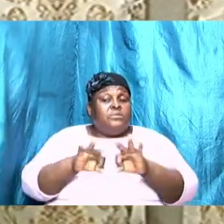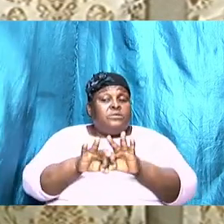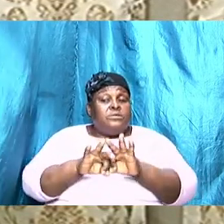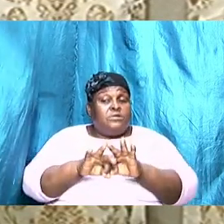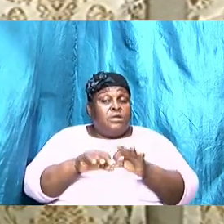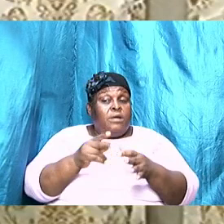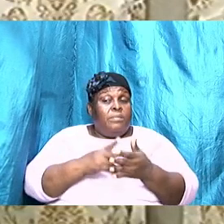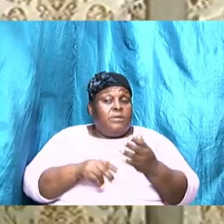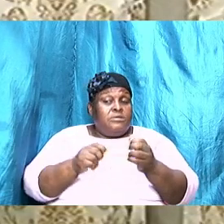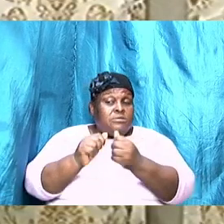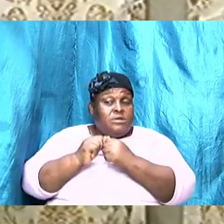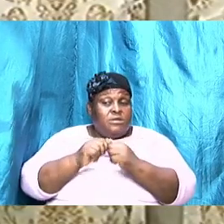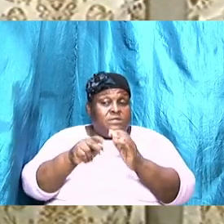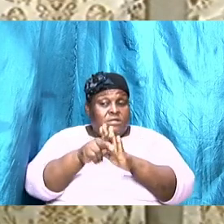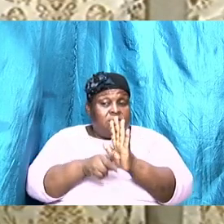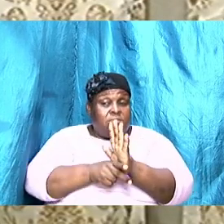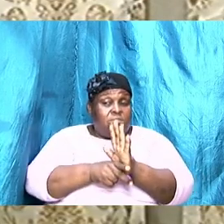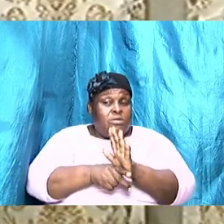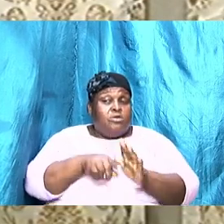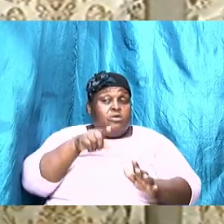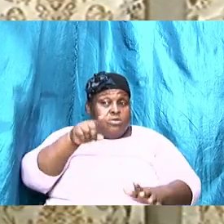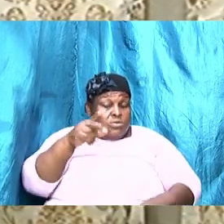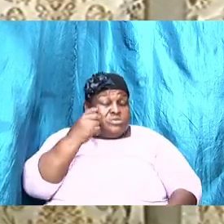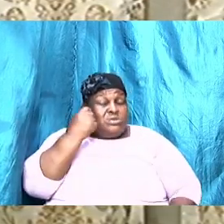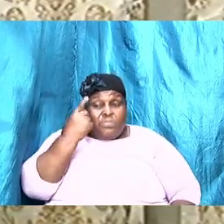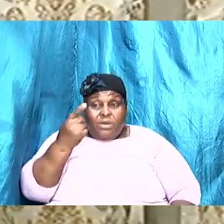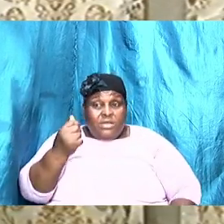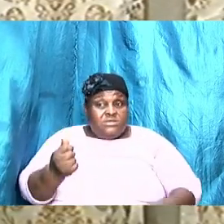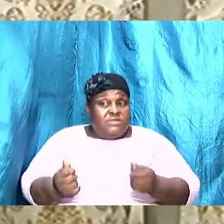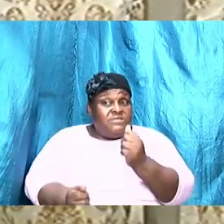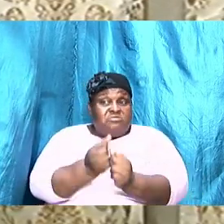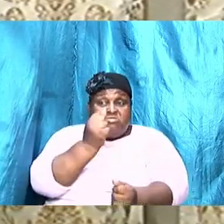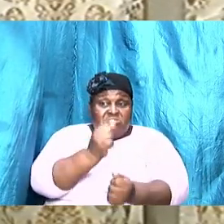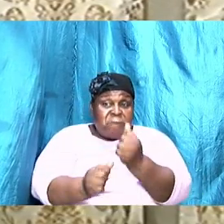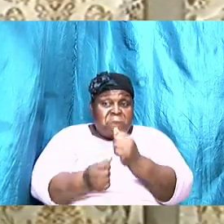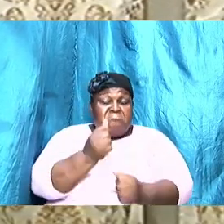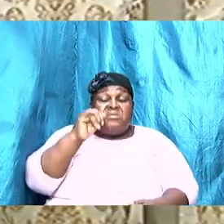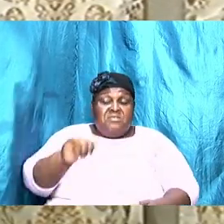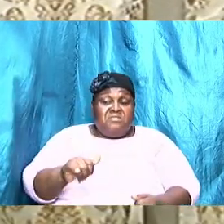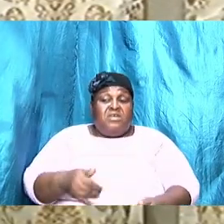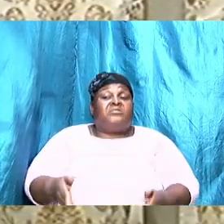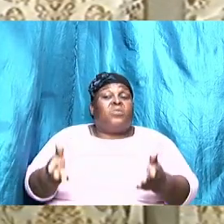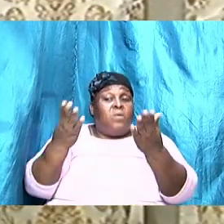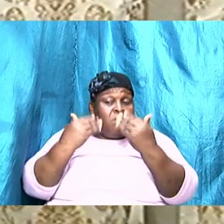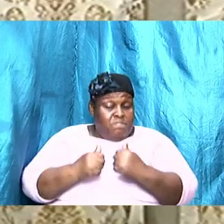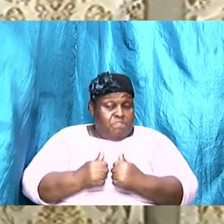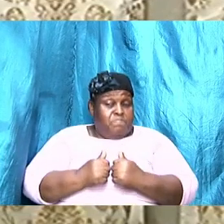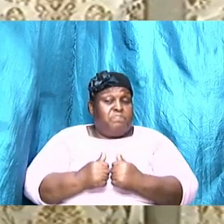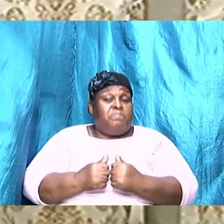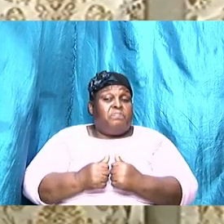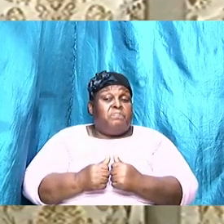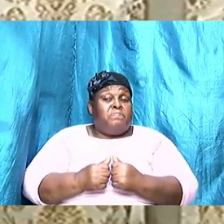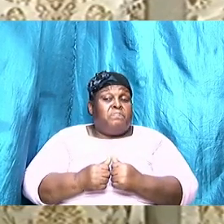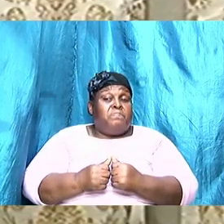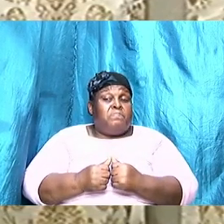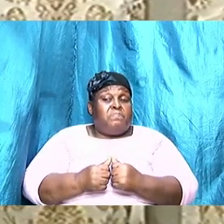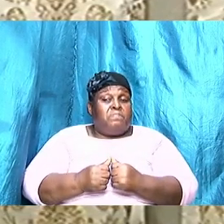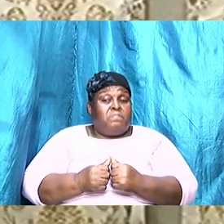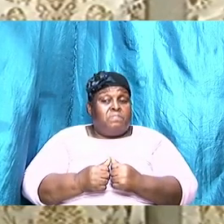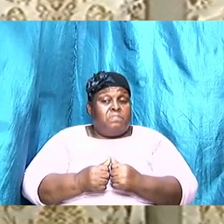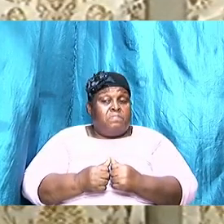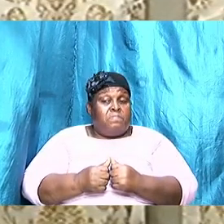but you'd be surprised of the damage that can come but we're not focusing on that at all today